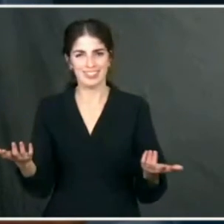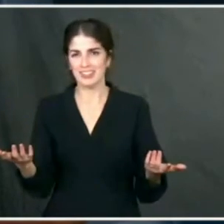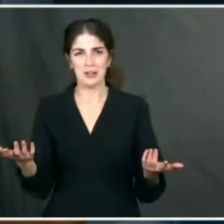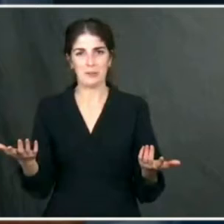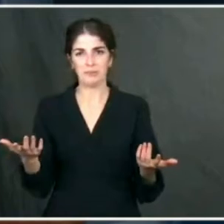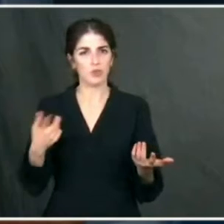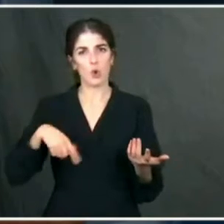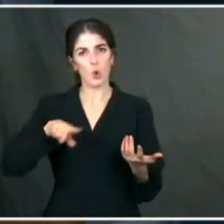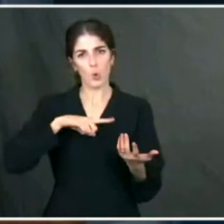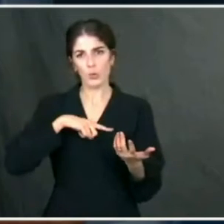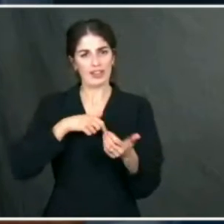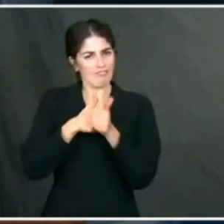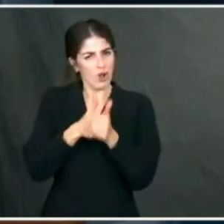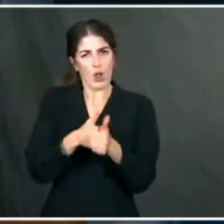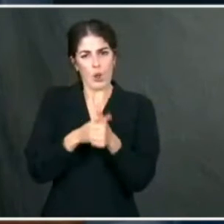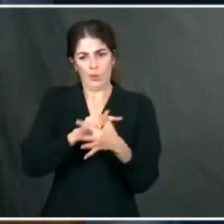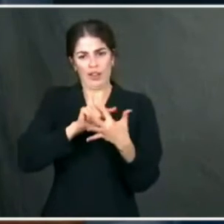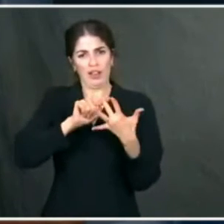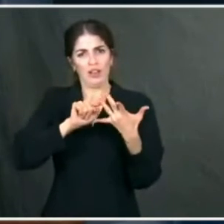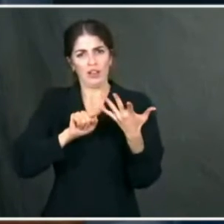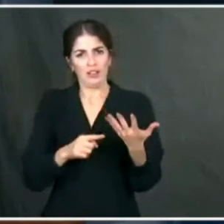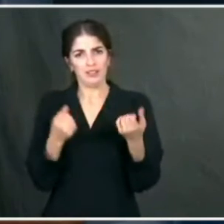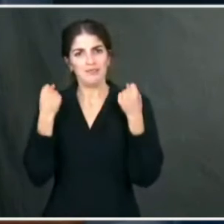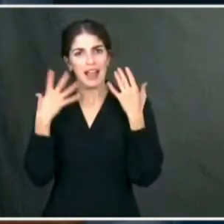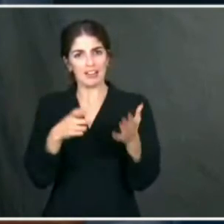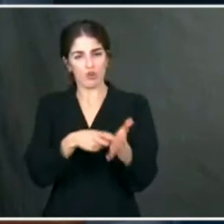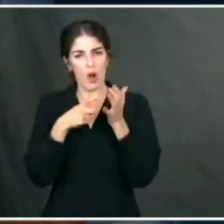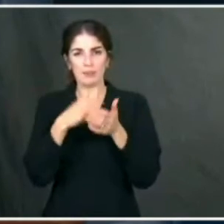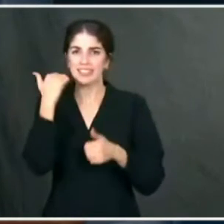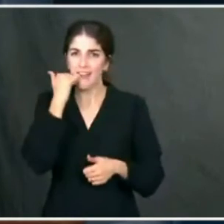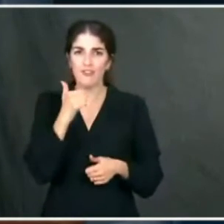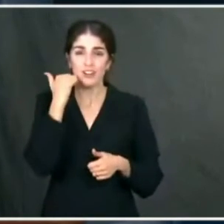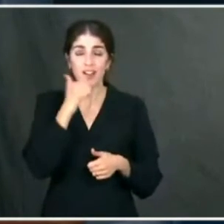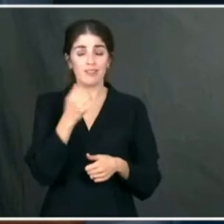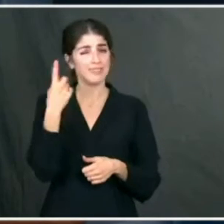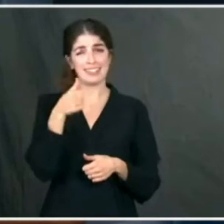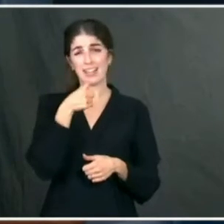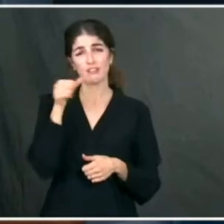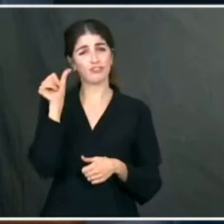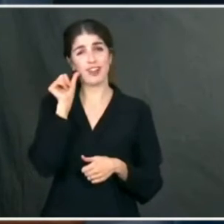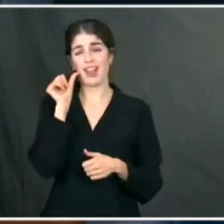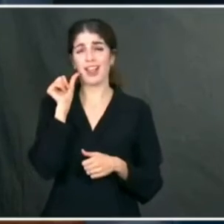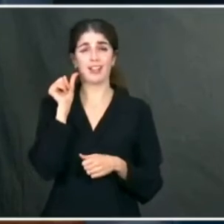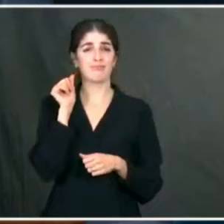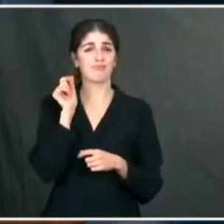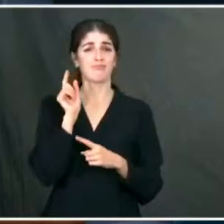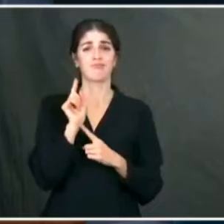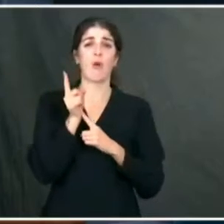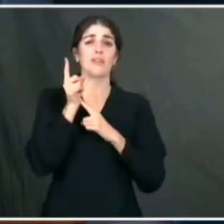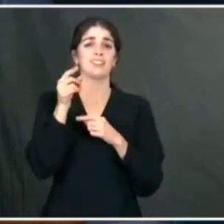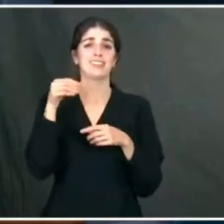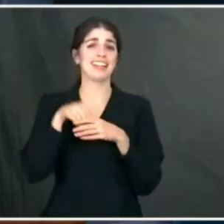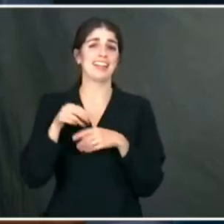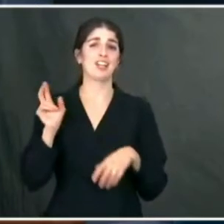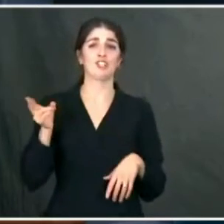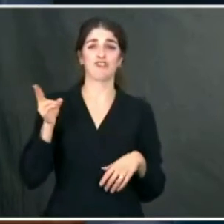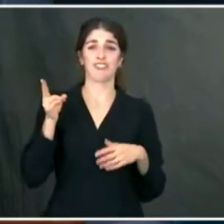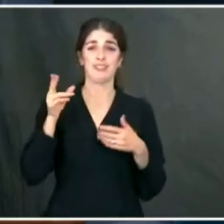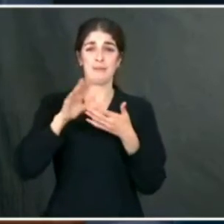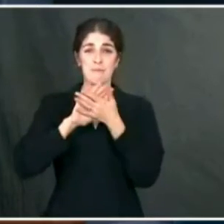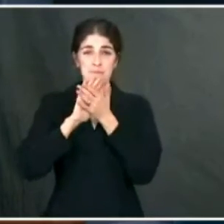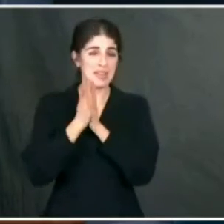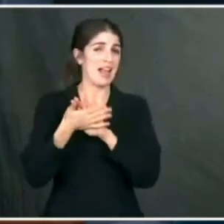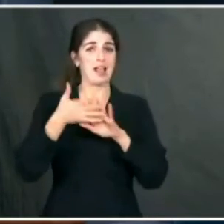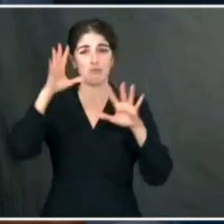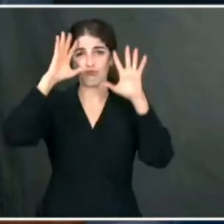under every single day here to ensure we're sending that message to the public. Yesterday was a historic moment in our history. He was inaugurated as president